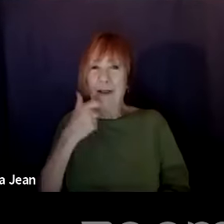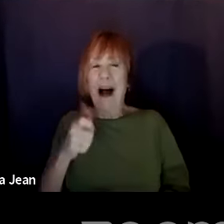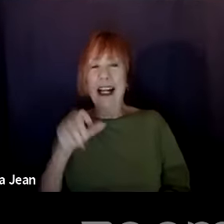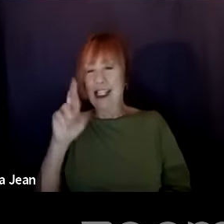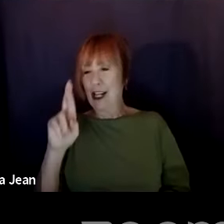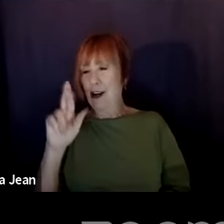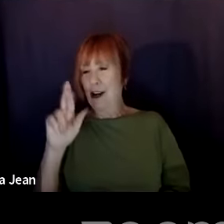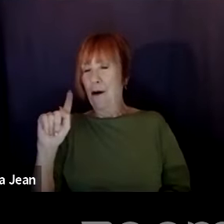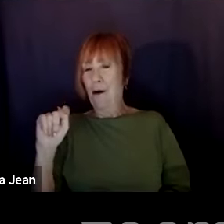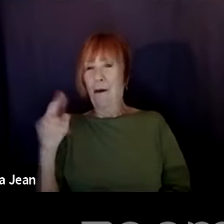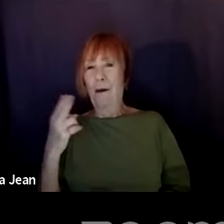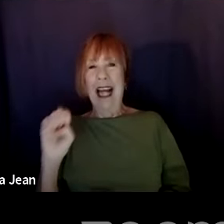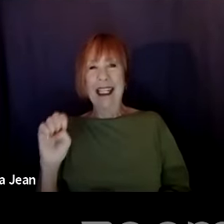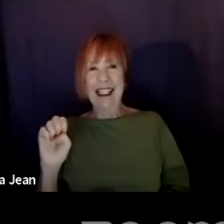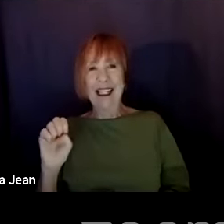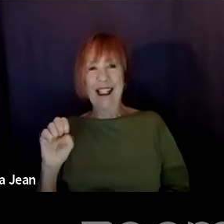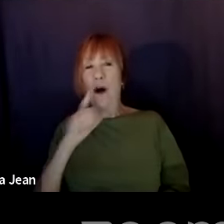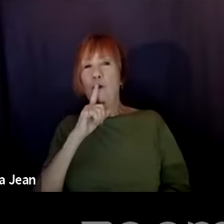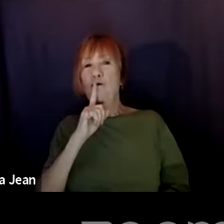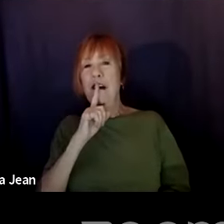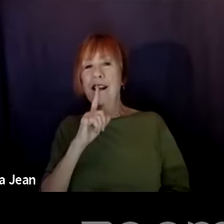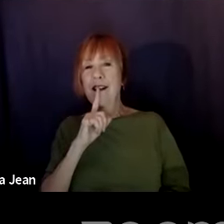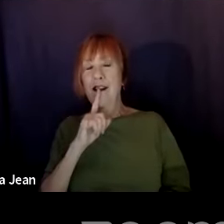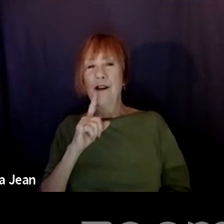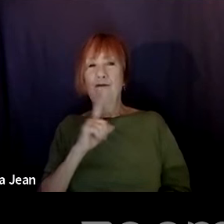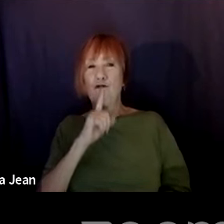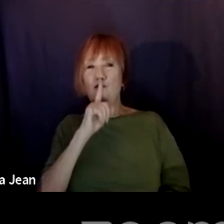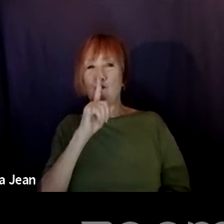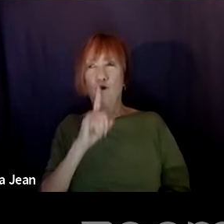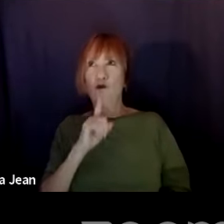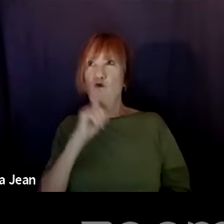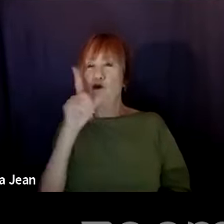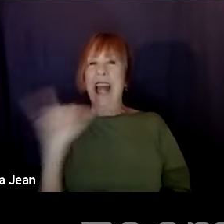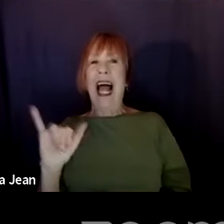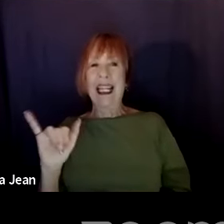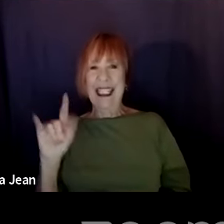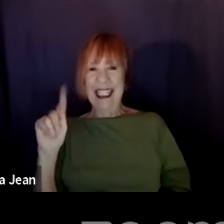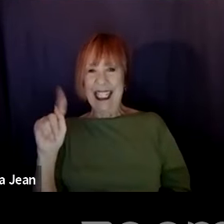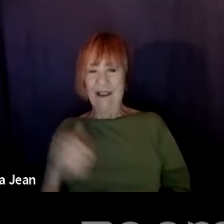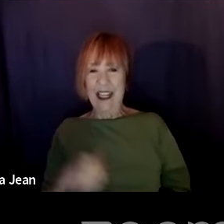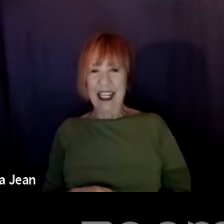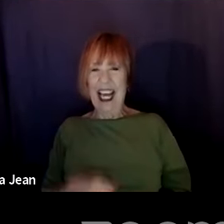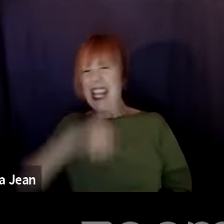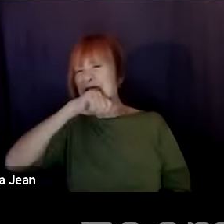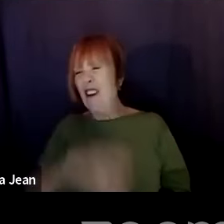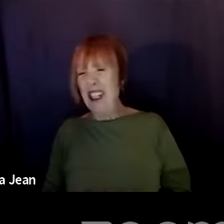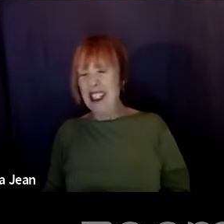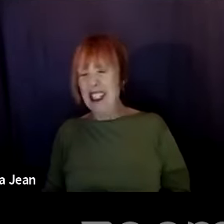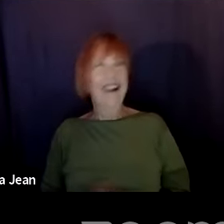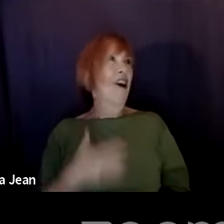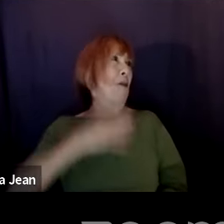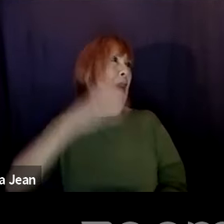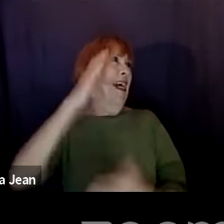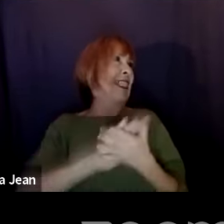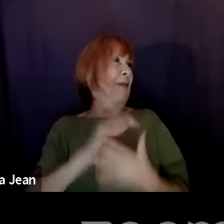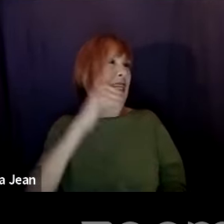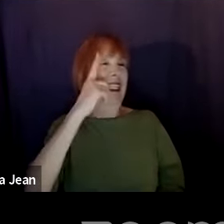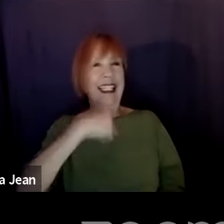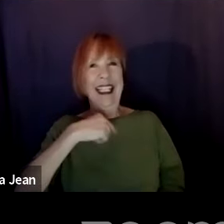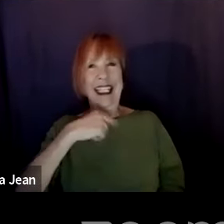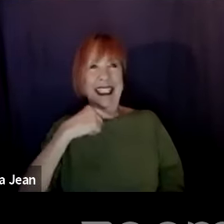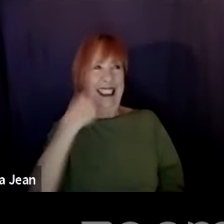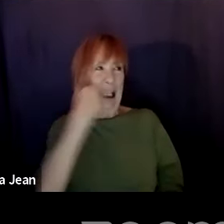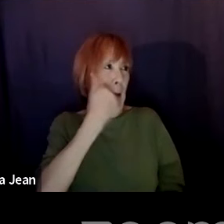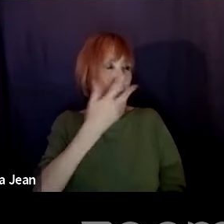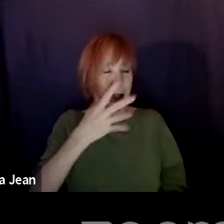I love it. I love it. The fighting and I don't know. And it's funny. I've now hooked my husband. He's like embarrassed to, but he watches it with